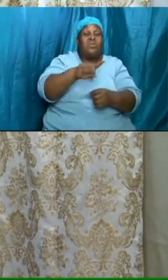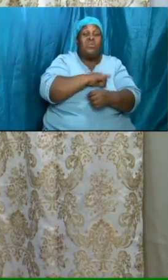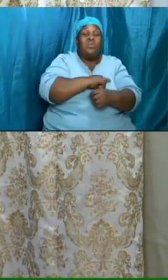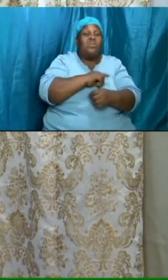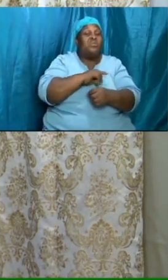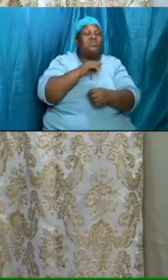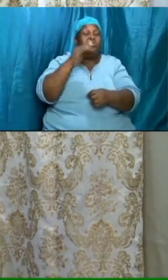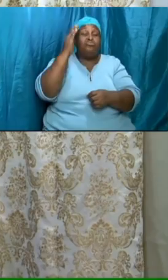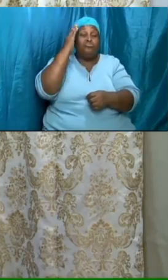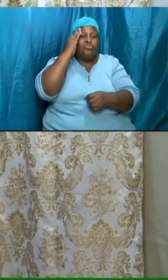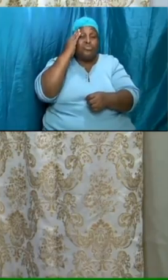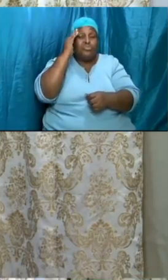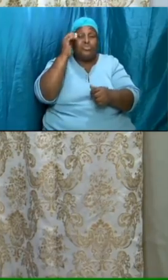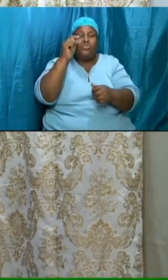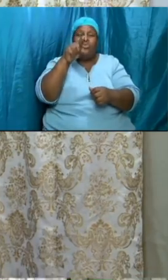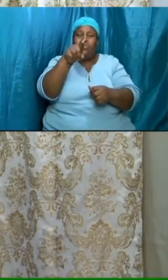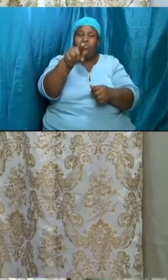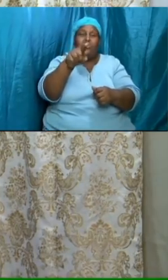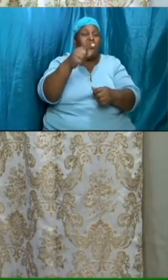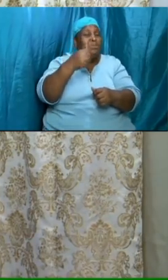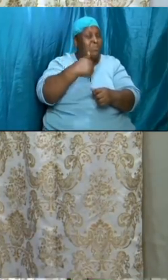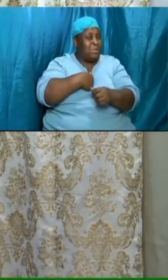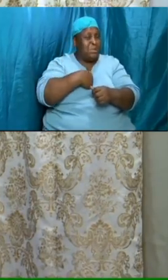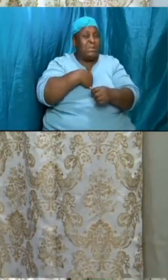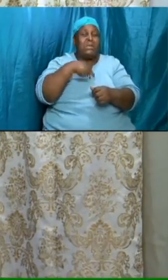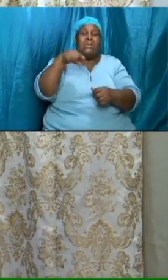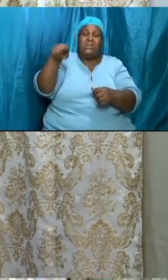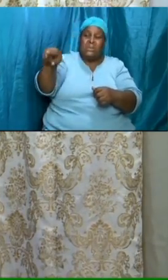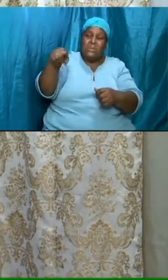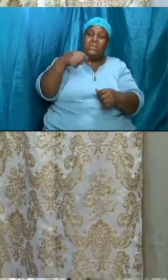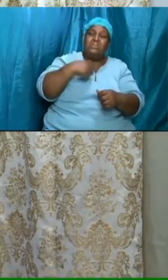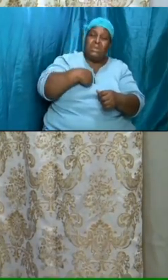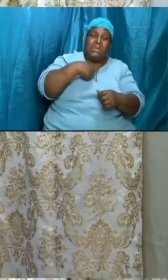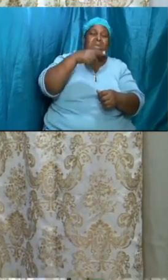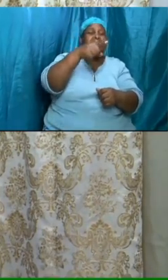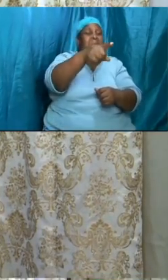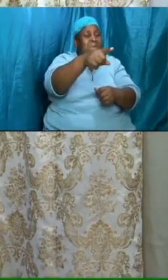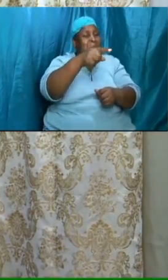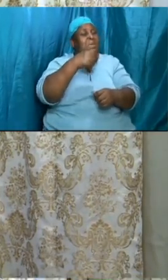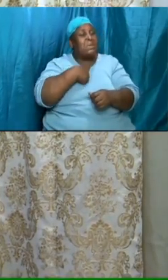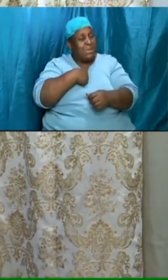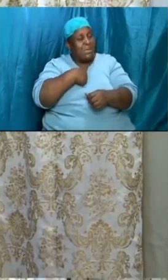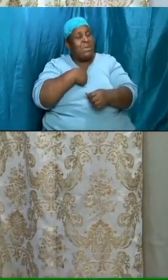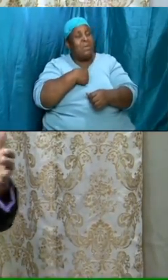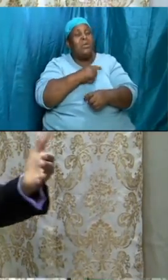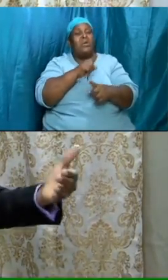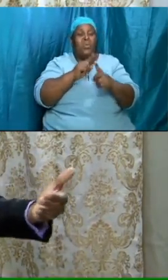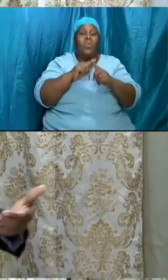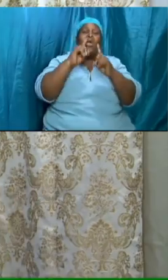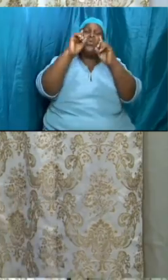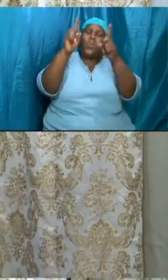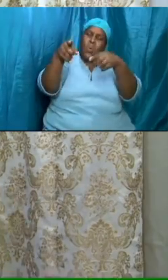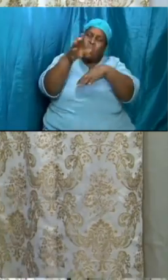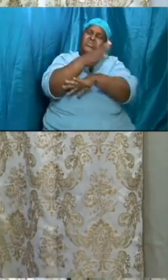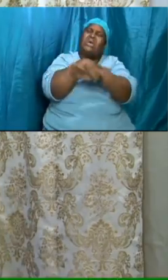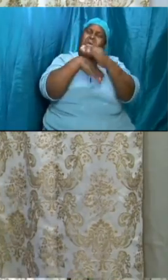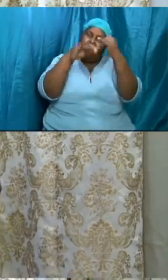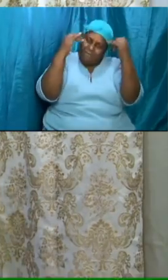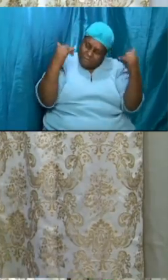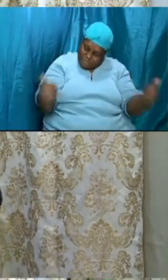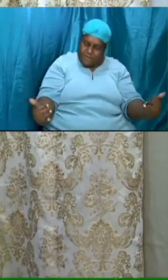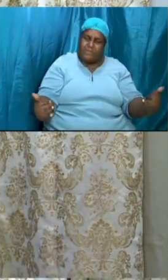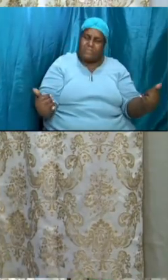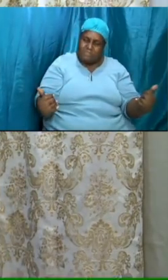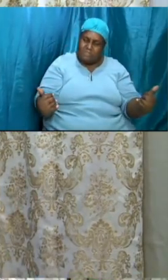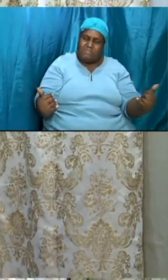to let you know that so yes let me answer the question again when we get to heaven when the rapture takes place and